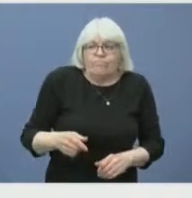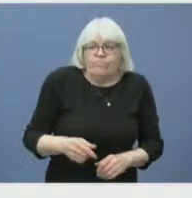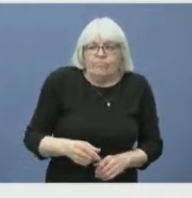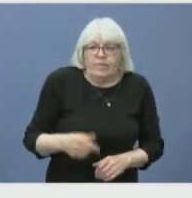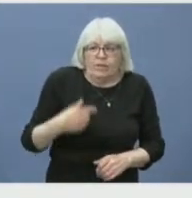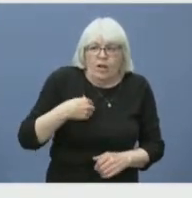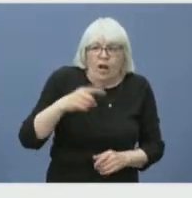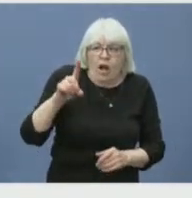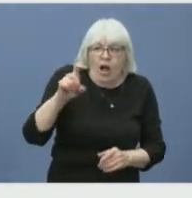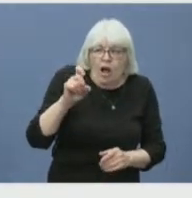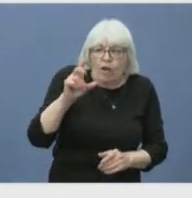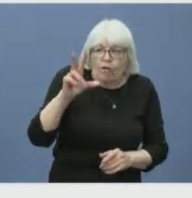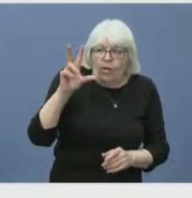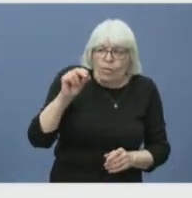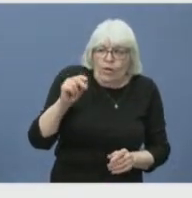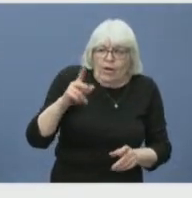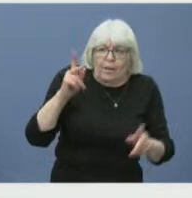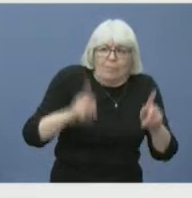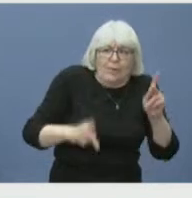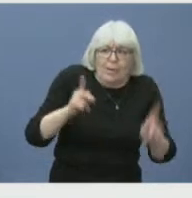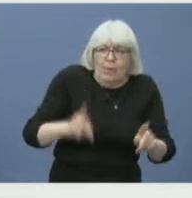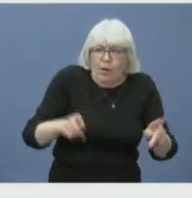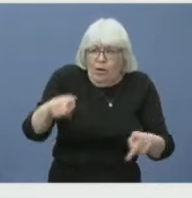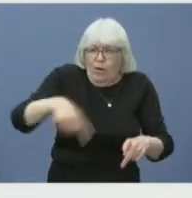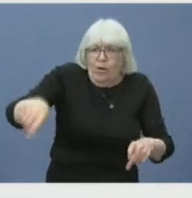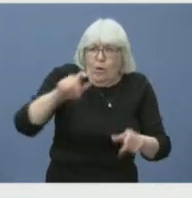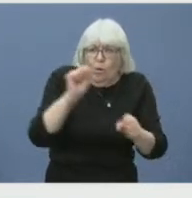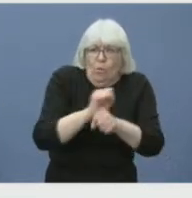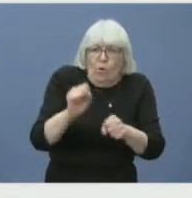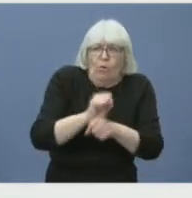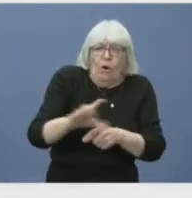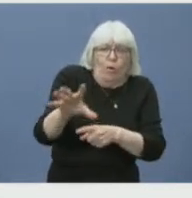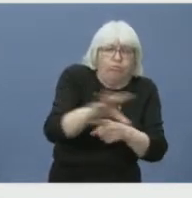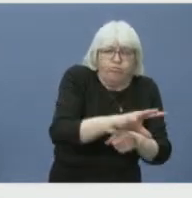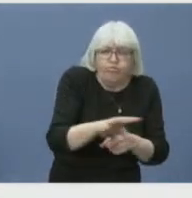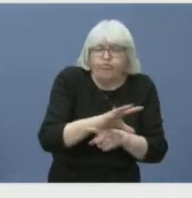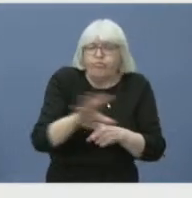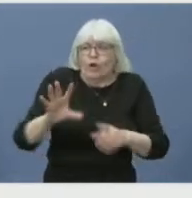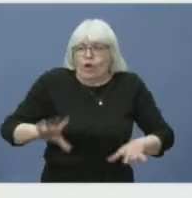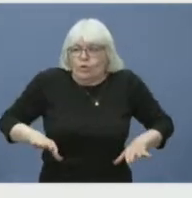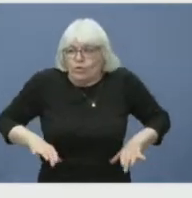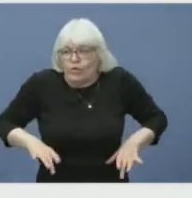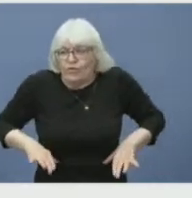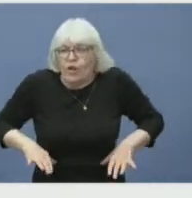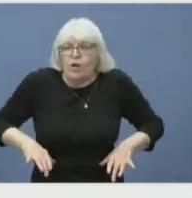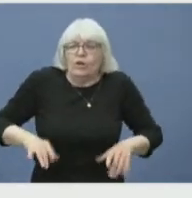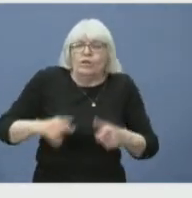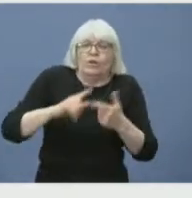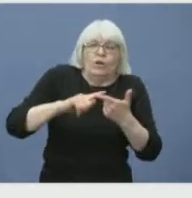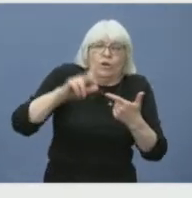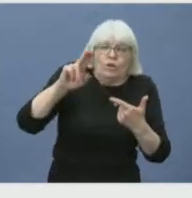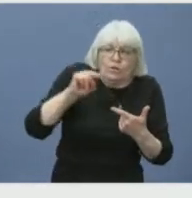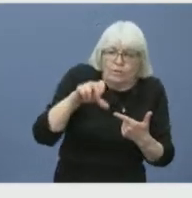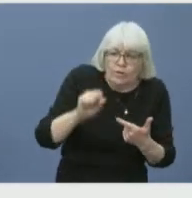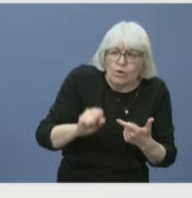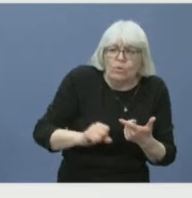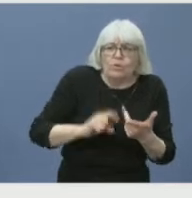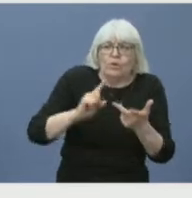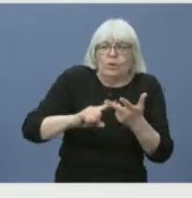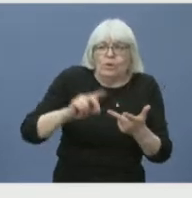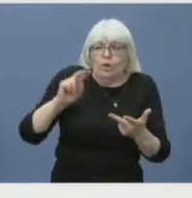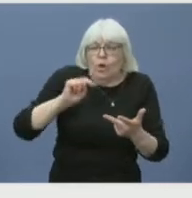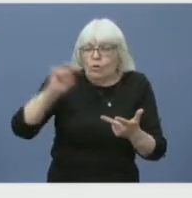today. Those are from Newfoundland, Nova Scotia and the Northeast Compact as well as PEI.